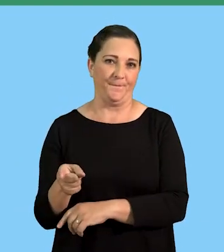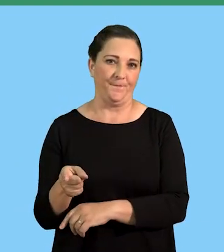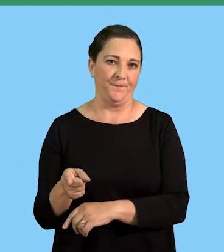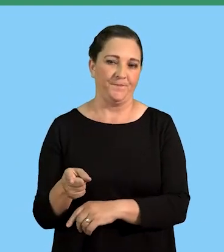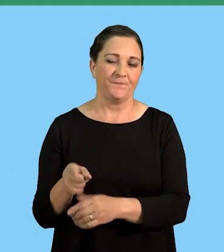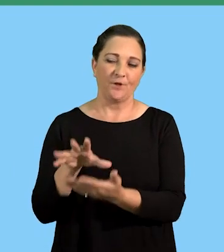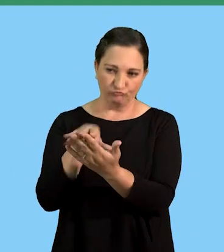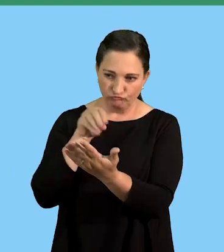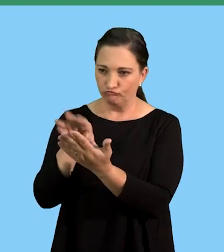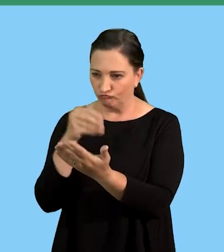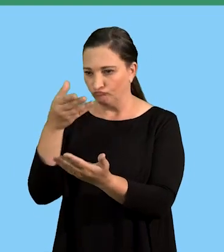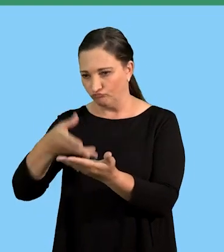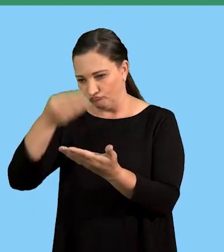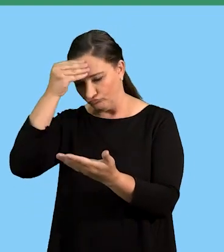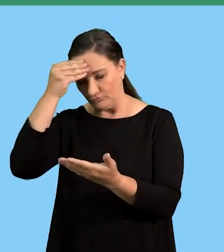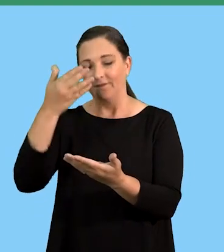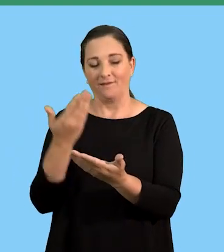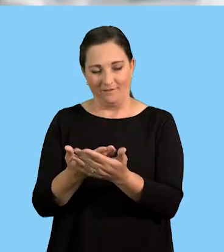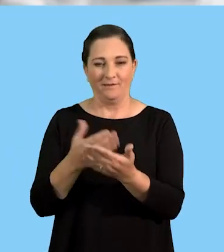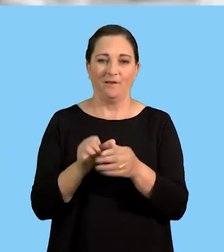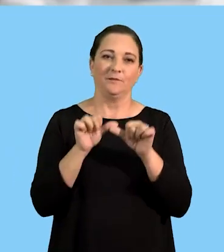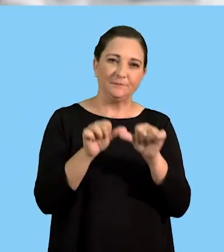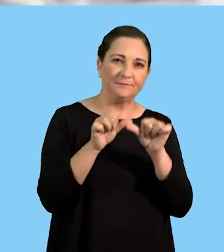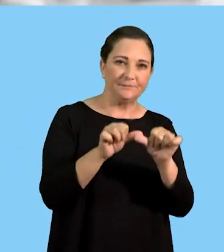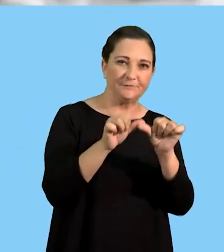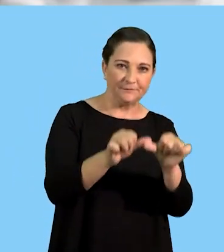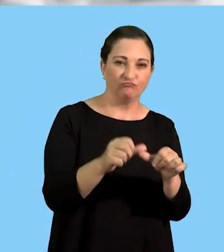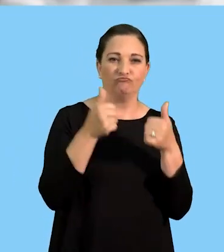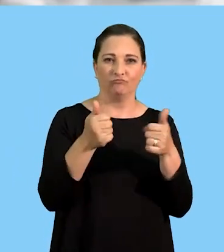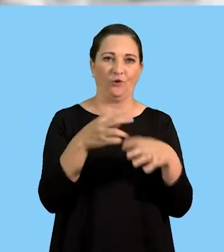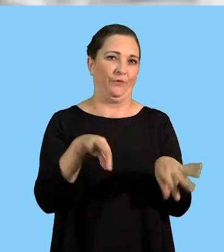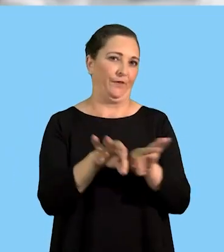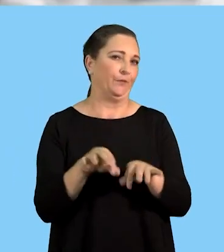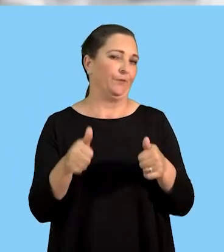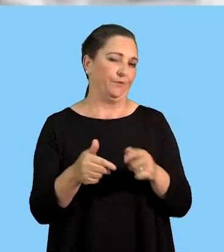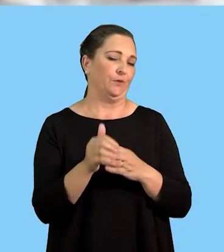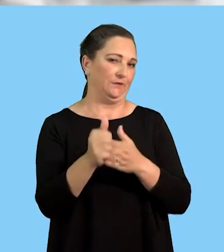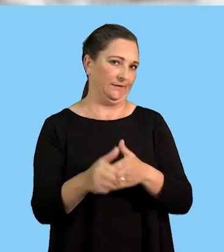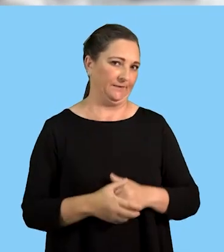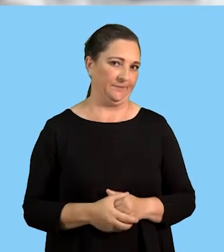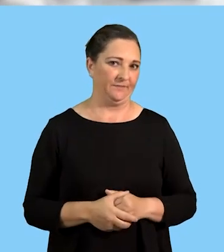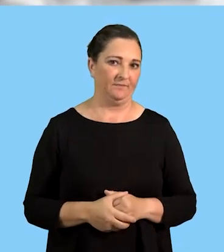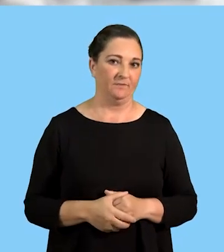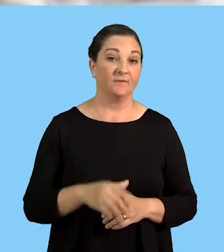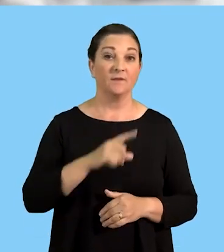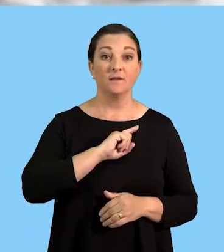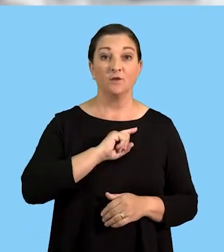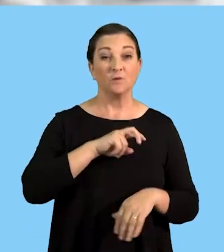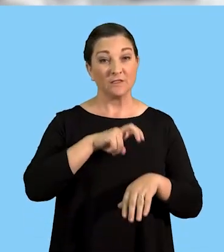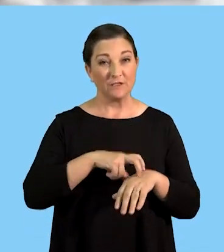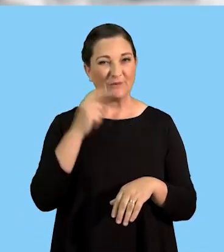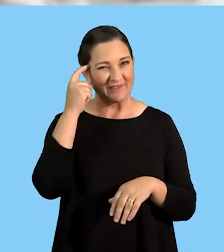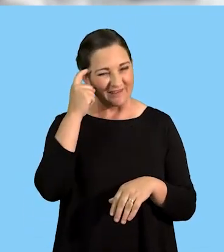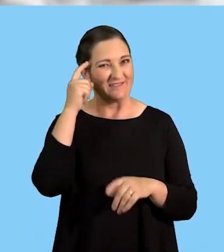regardless of the difficulties which talks to perseverance. A good value for a leader. So, those are aspects to be